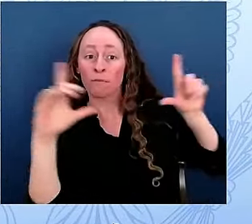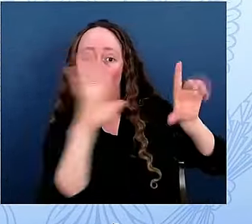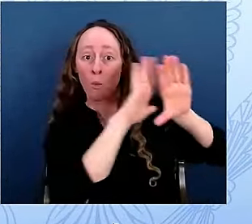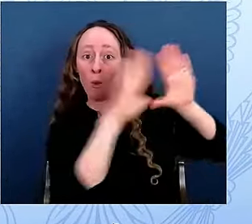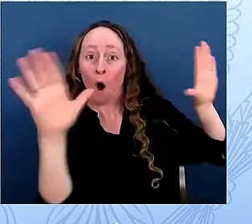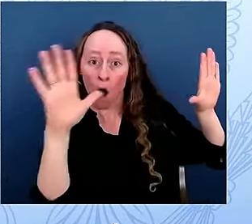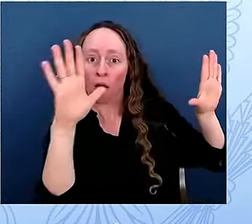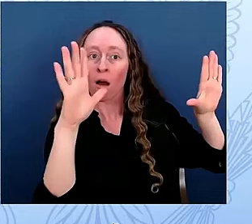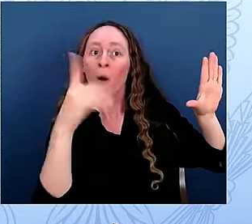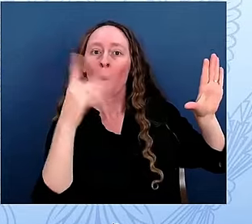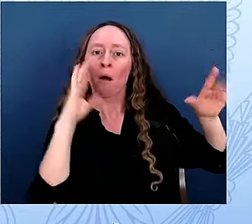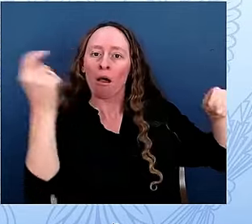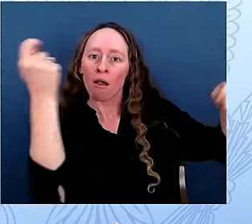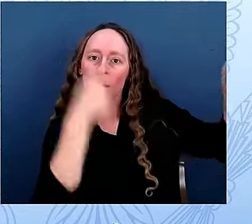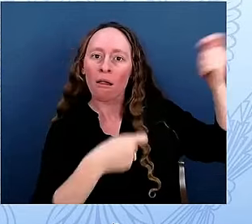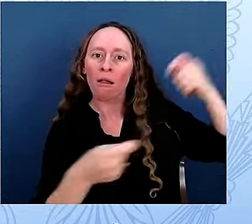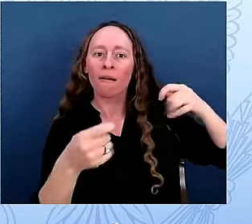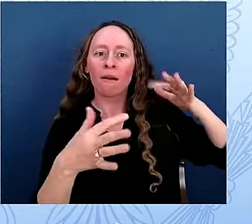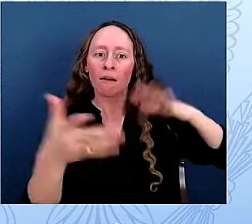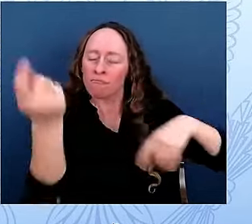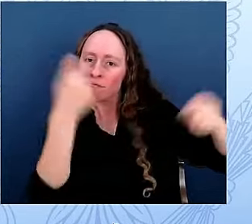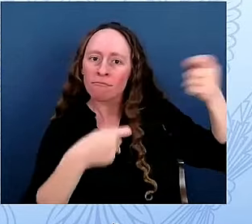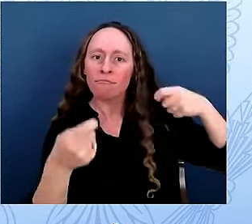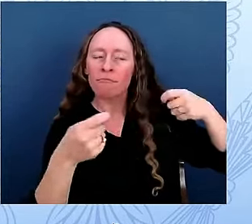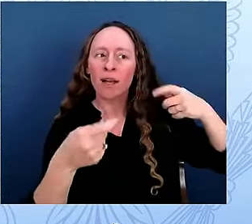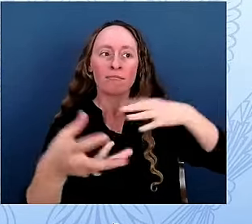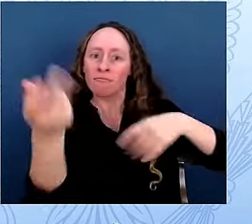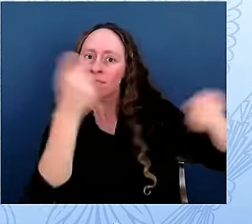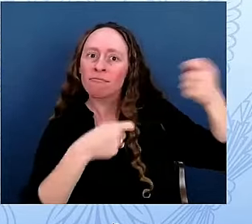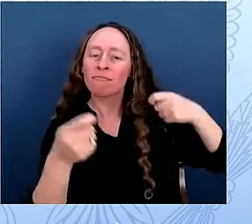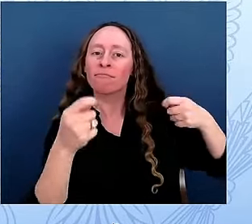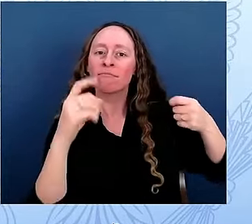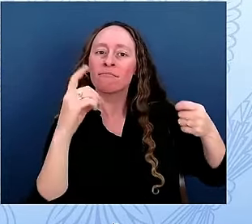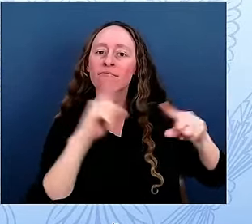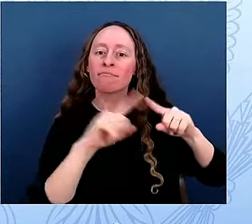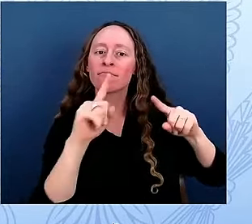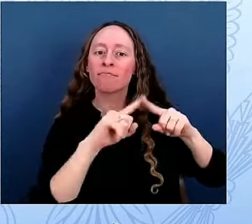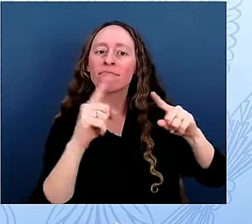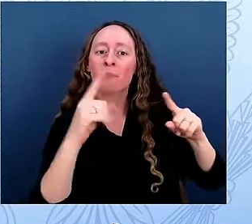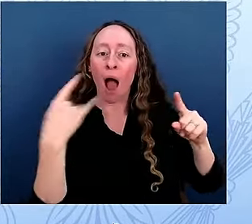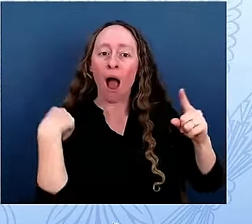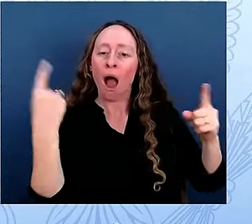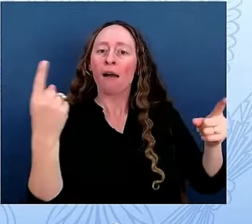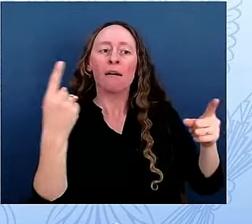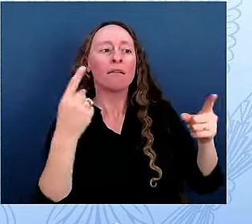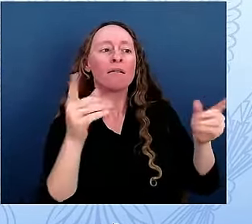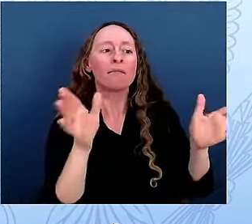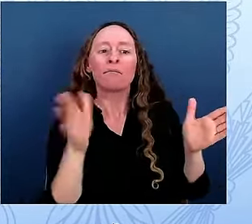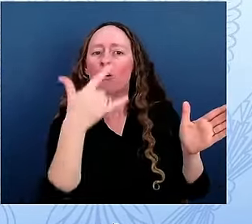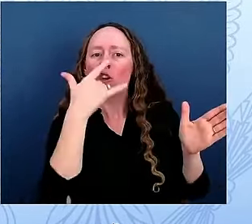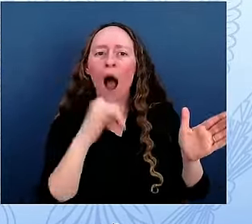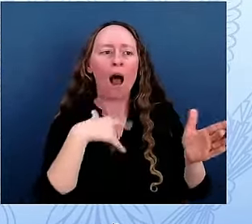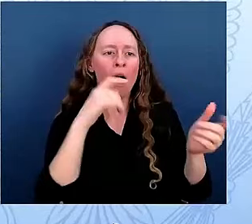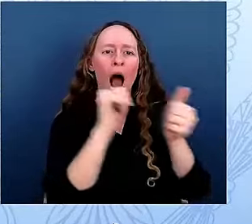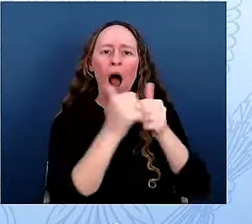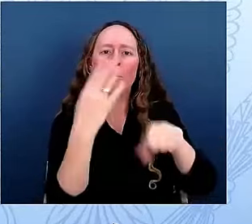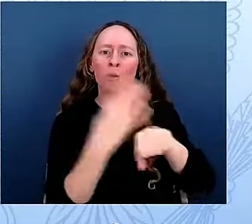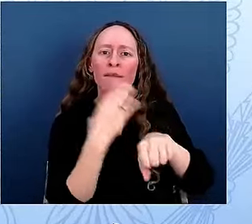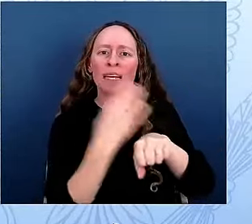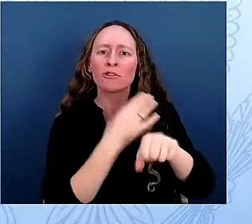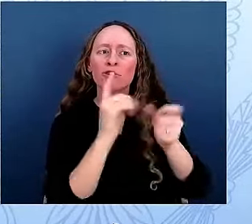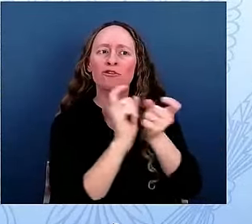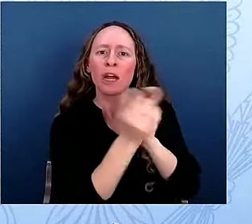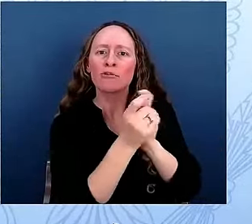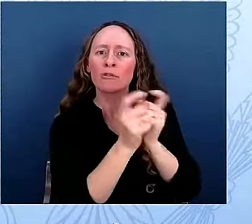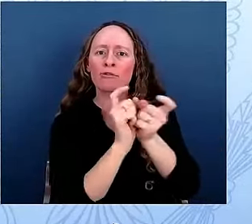can see the renovations that have taken place over the years. You may not know this, but the White House